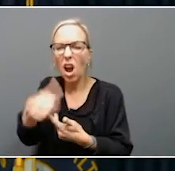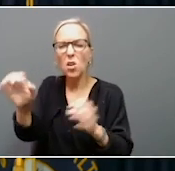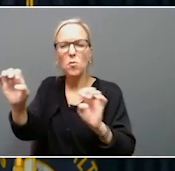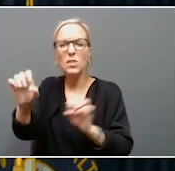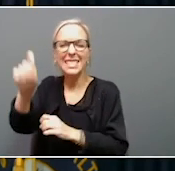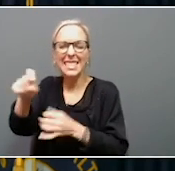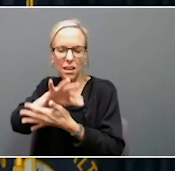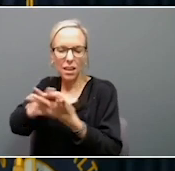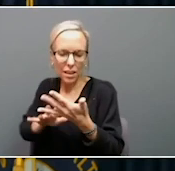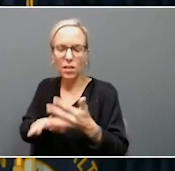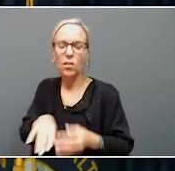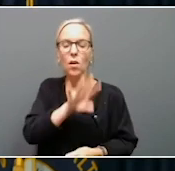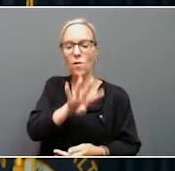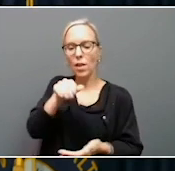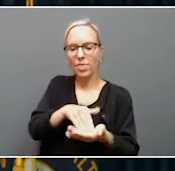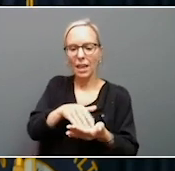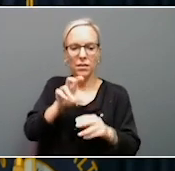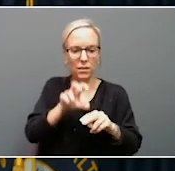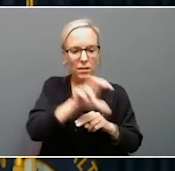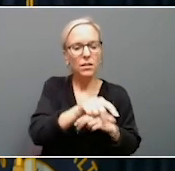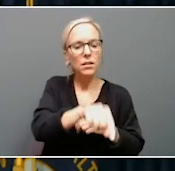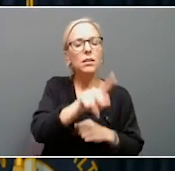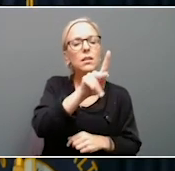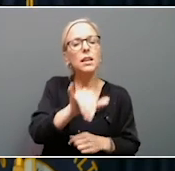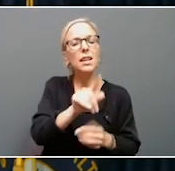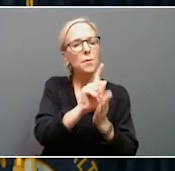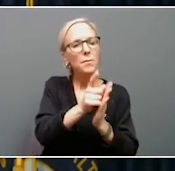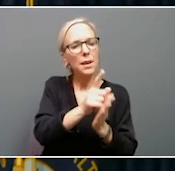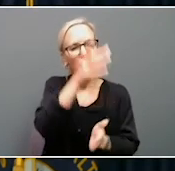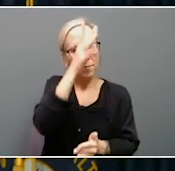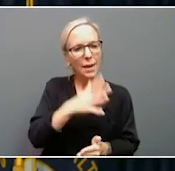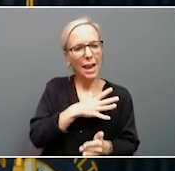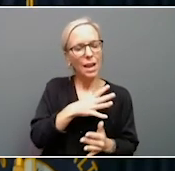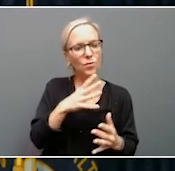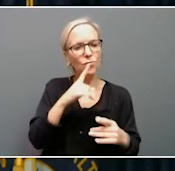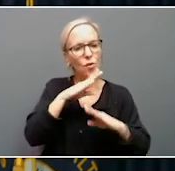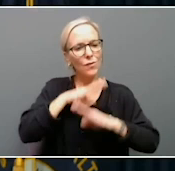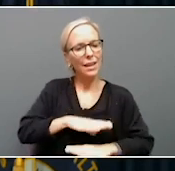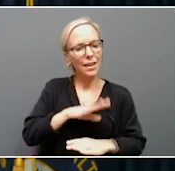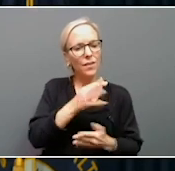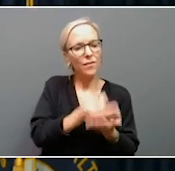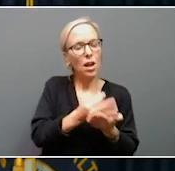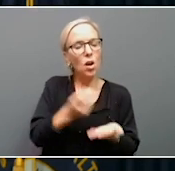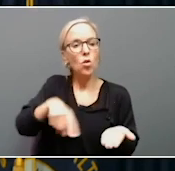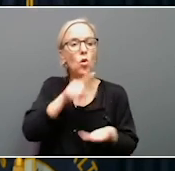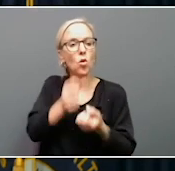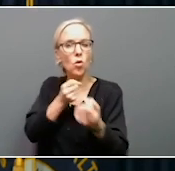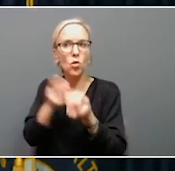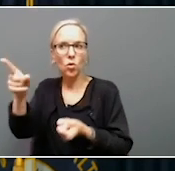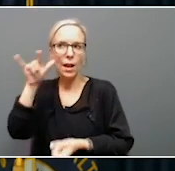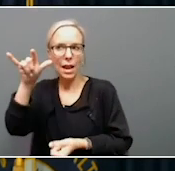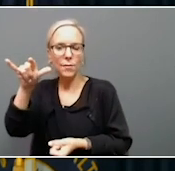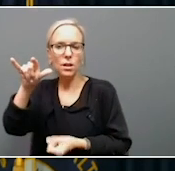$34,000 is going to the Kentucky Minutemen Relief Fund. This organization assists airmen and soldiers of the Kentucky National Guard with